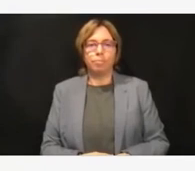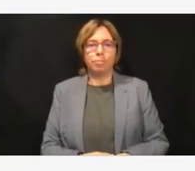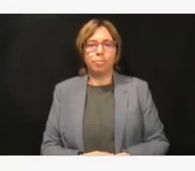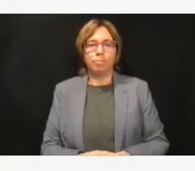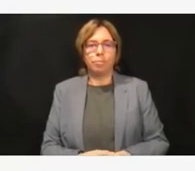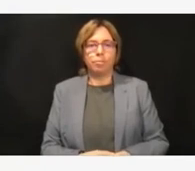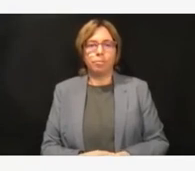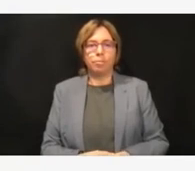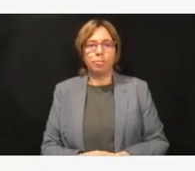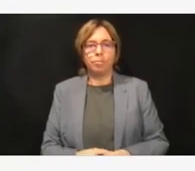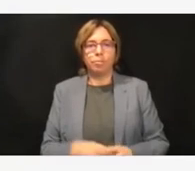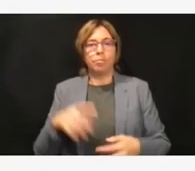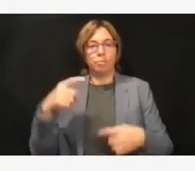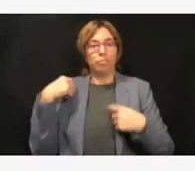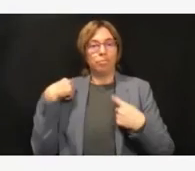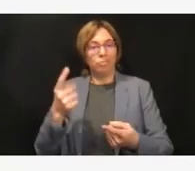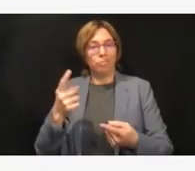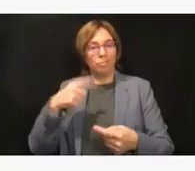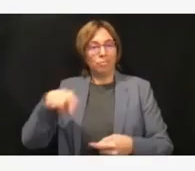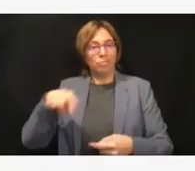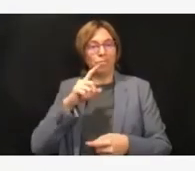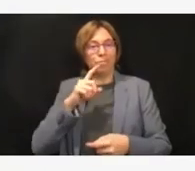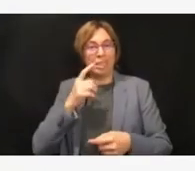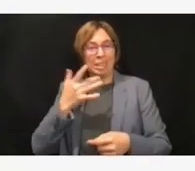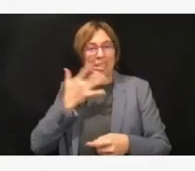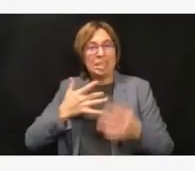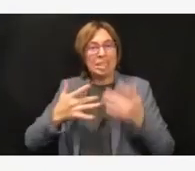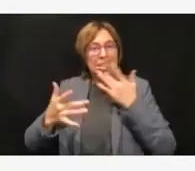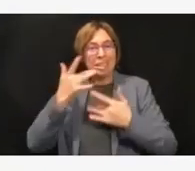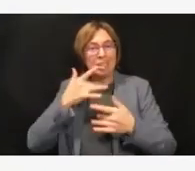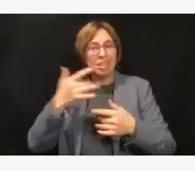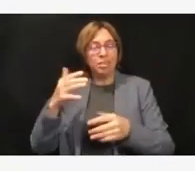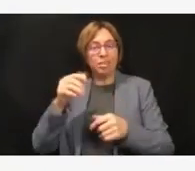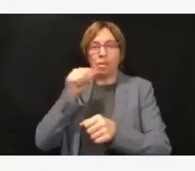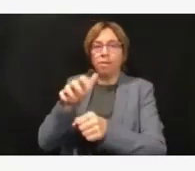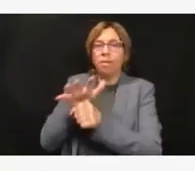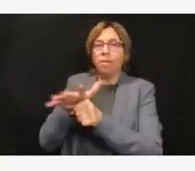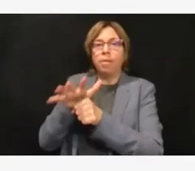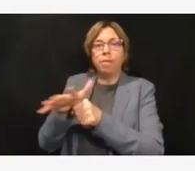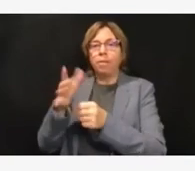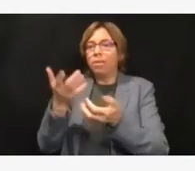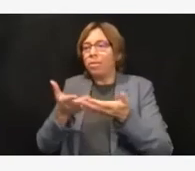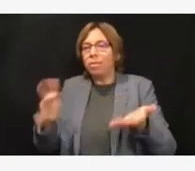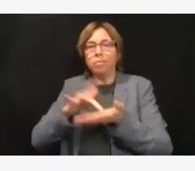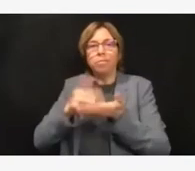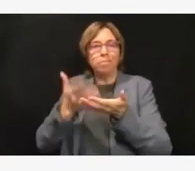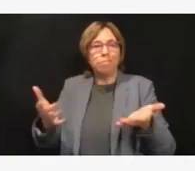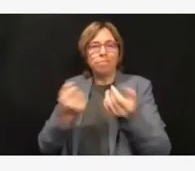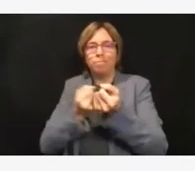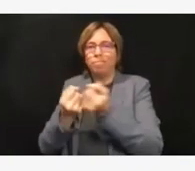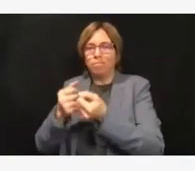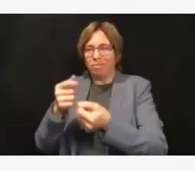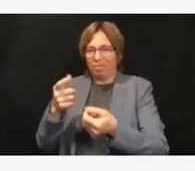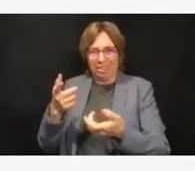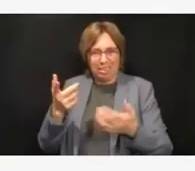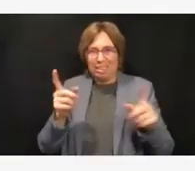that. So thanks to them. I also want to thank,